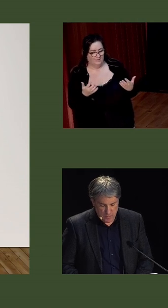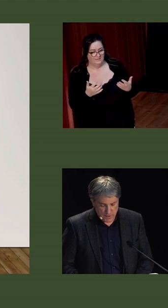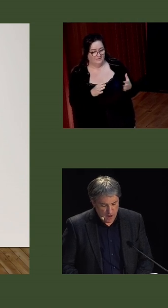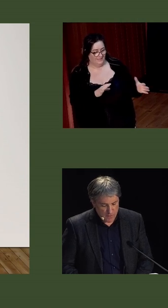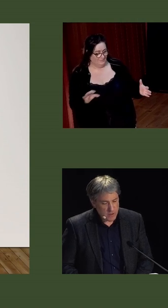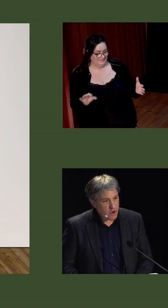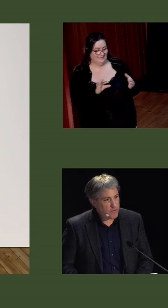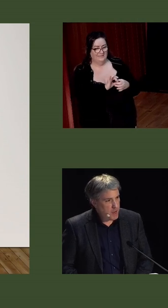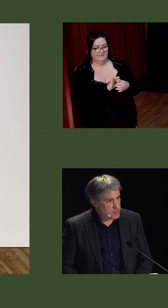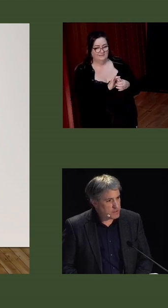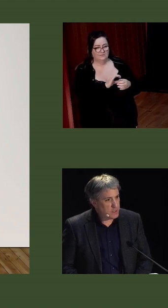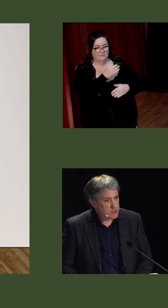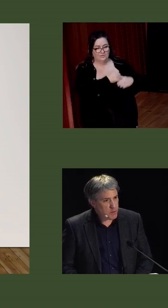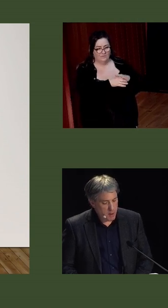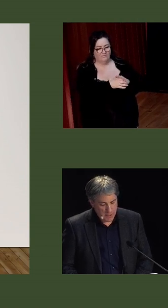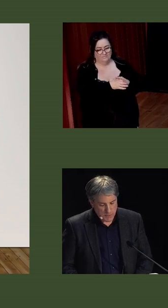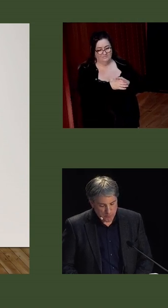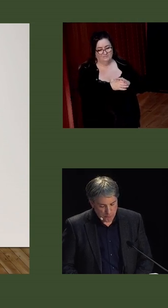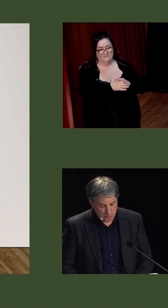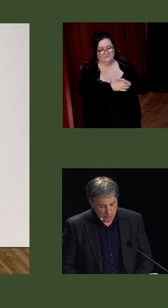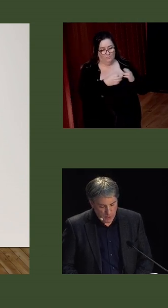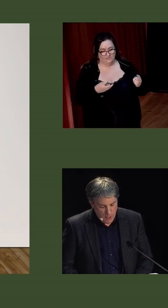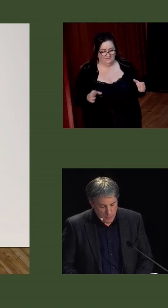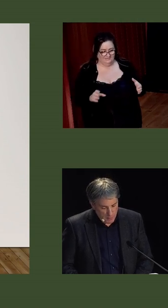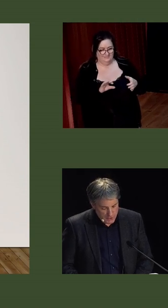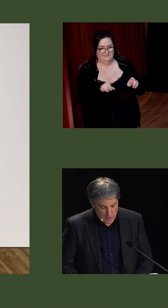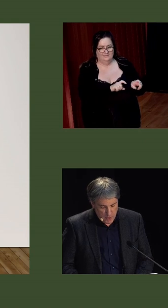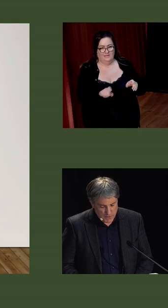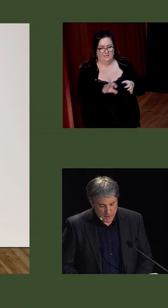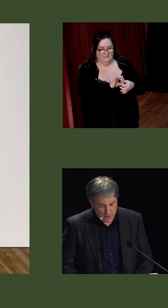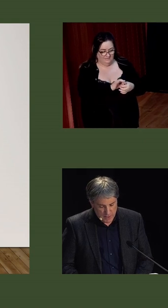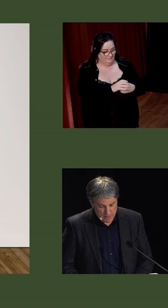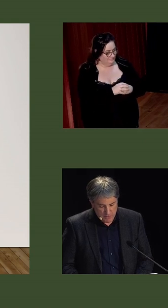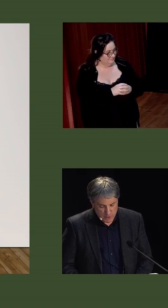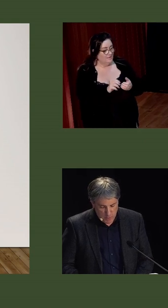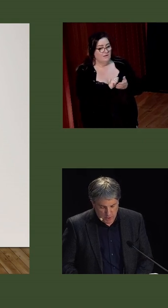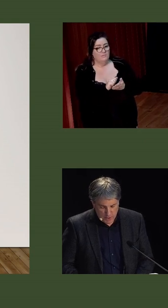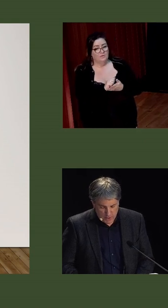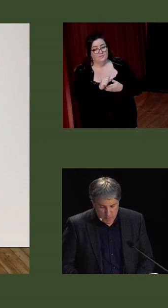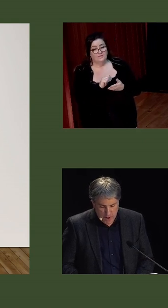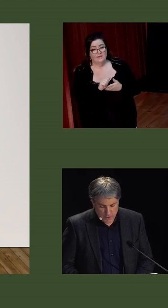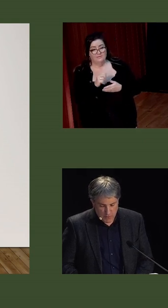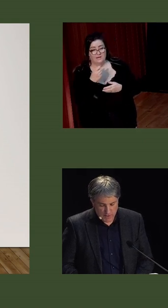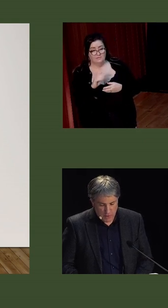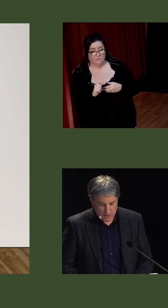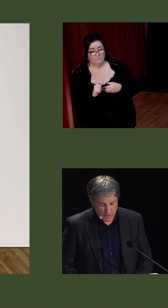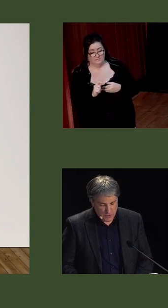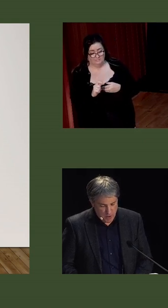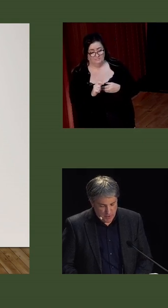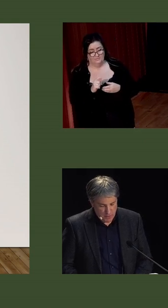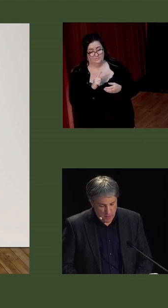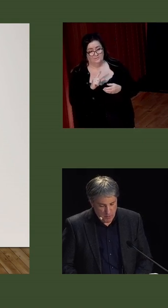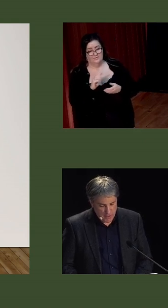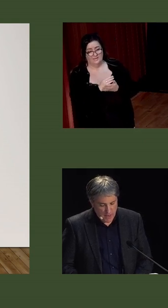linked to the government's offer of an amnesty to Republicans. Published in the press on the 11th of October, the pastoral